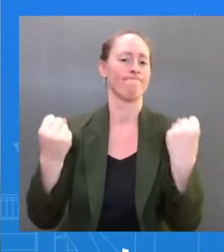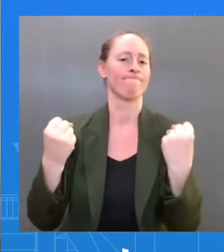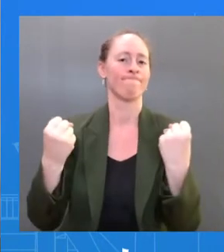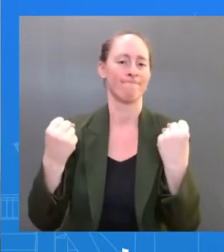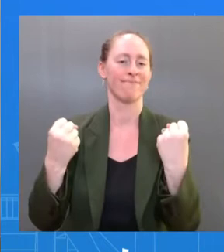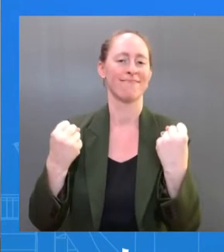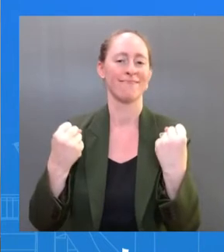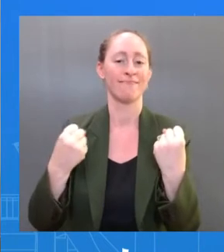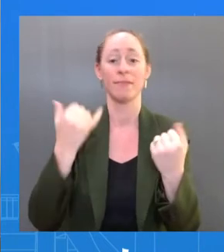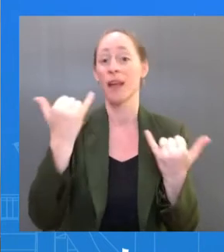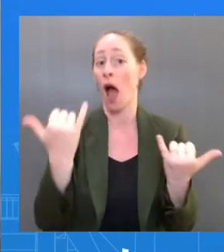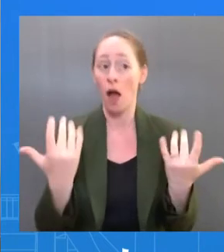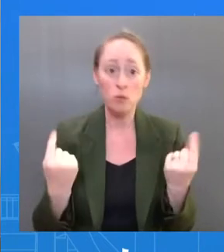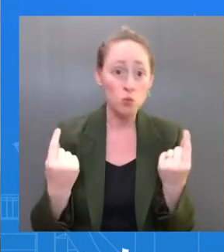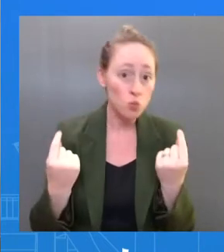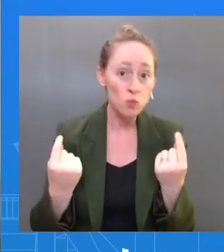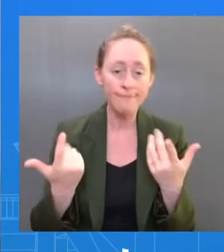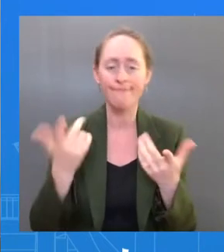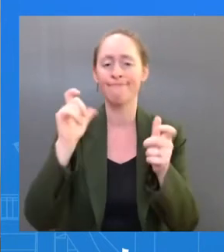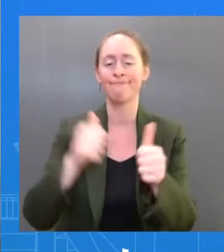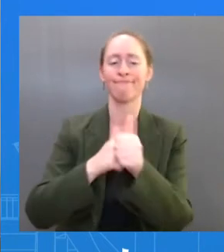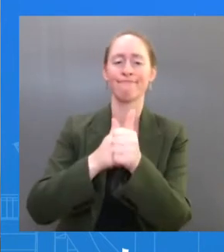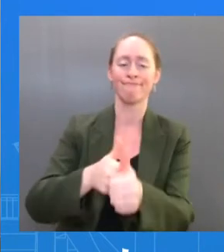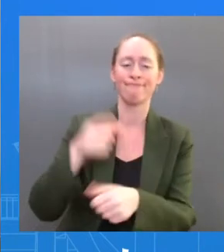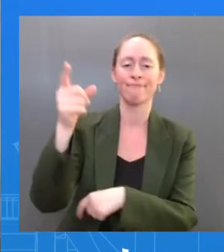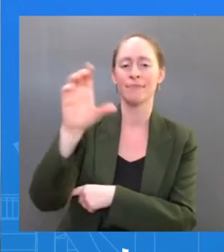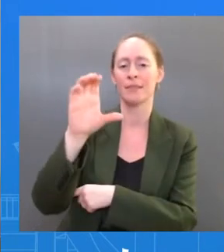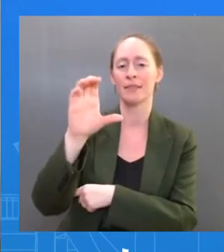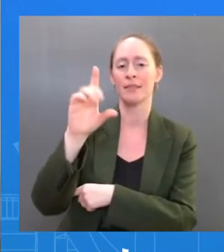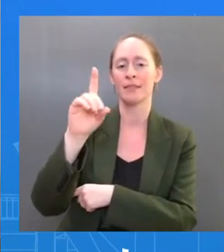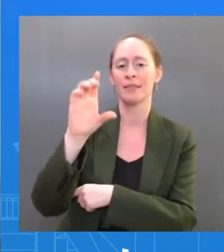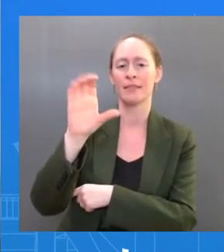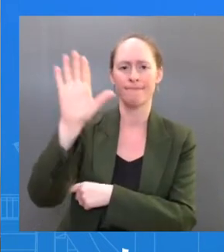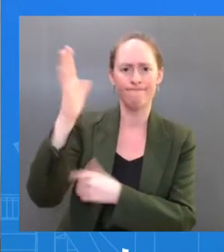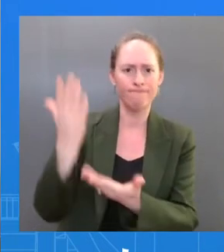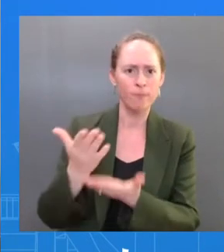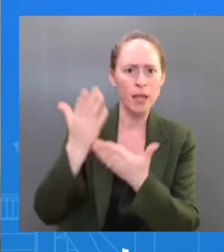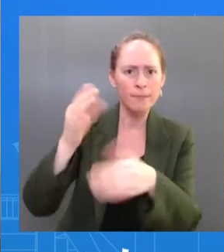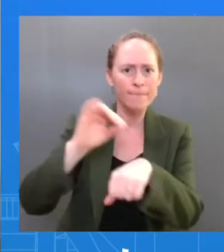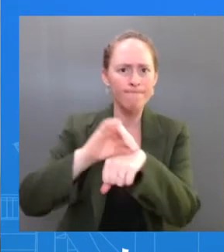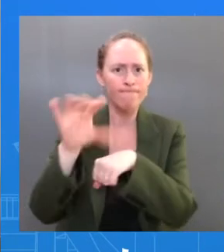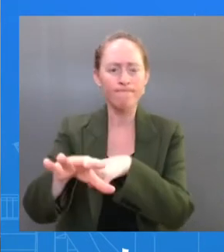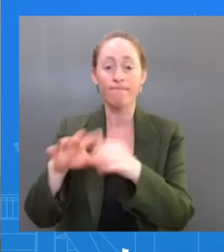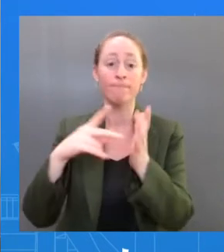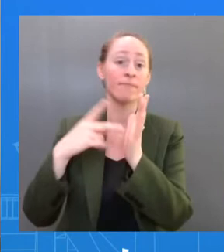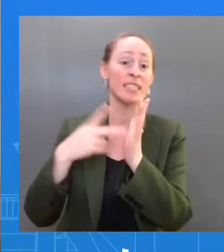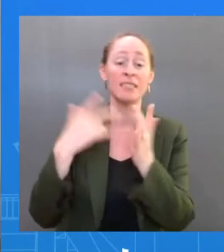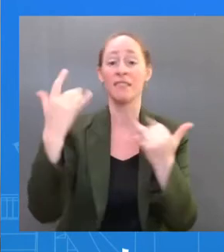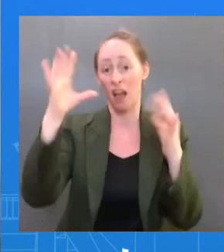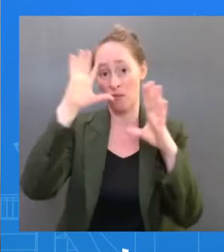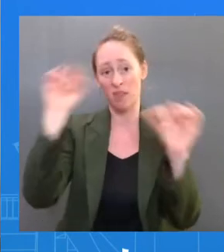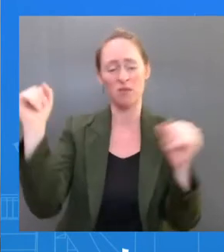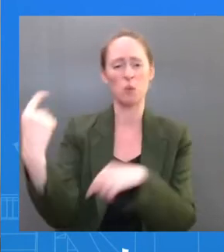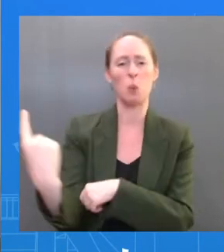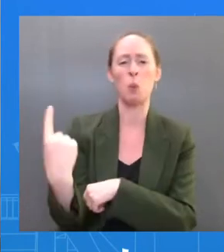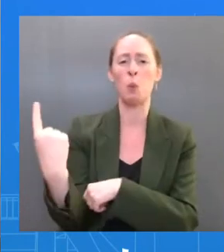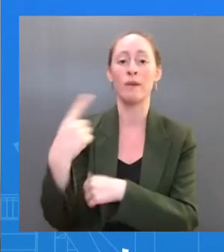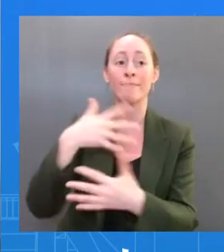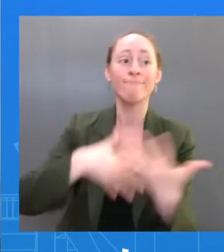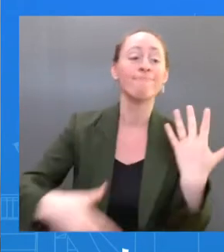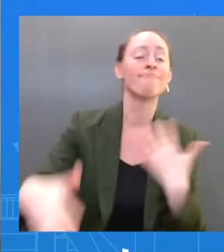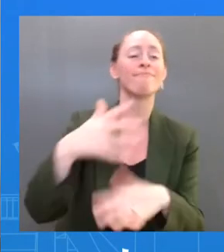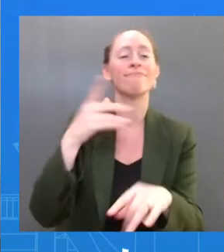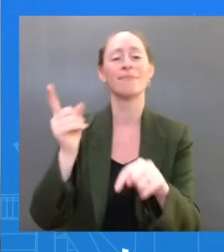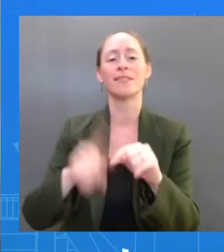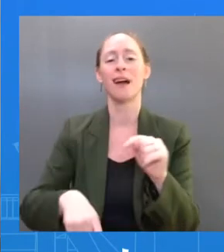with any changes in his condition or treatment plan. I also wanted to provide you with a